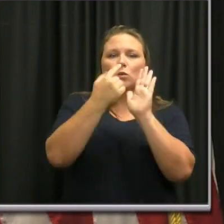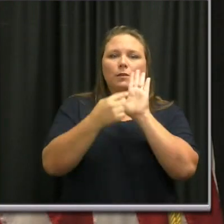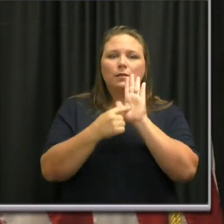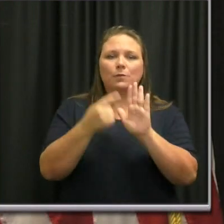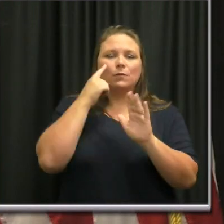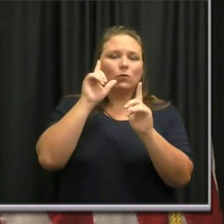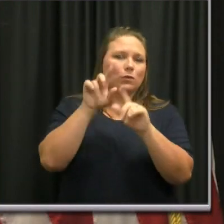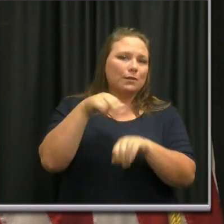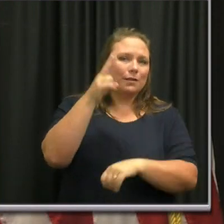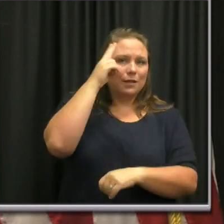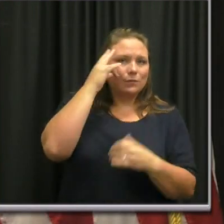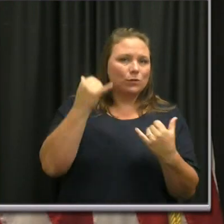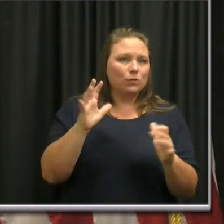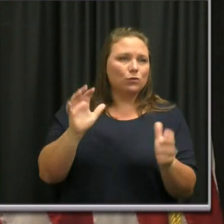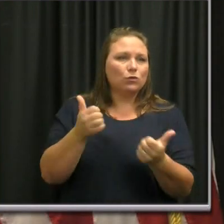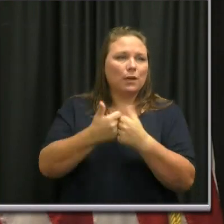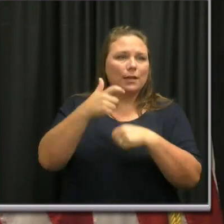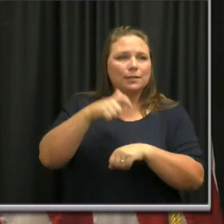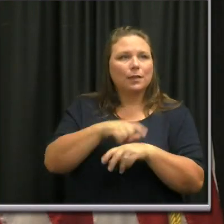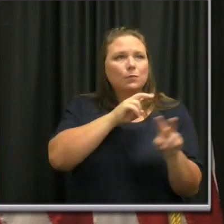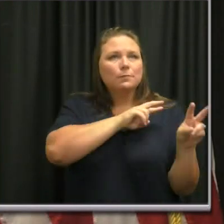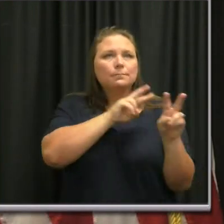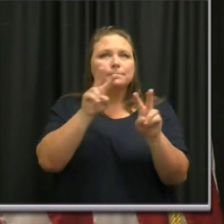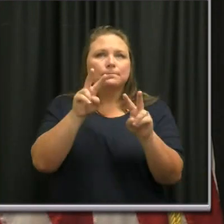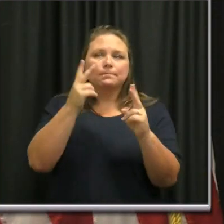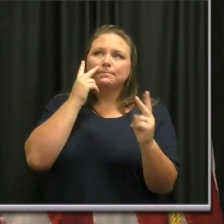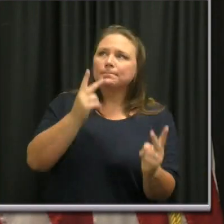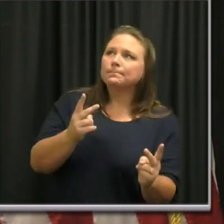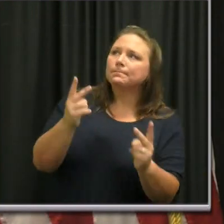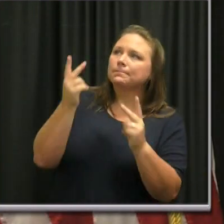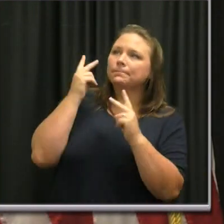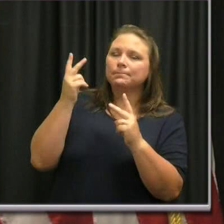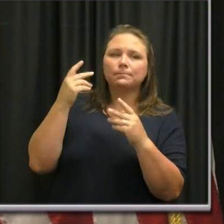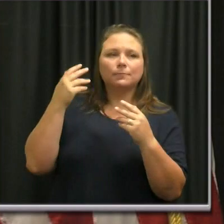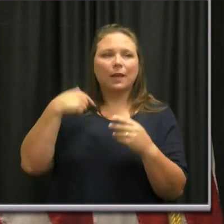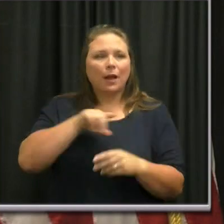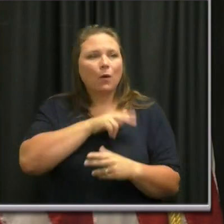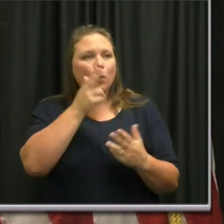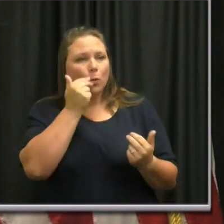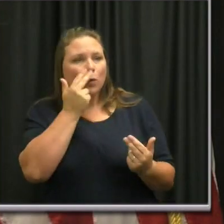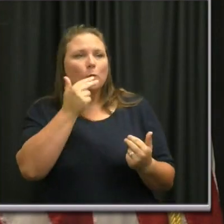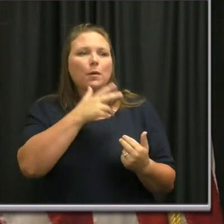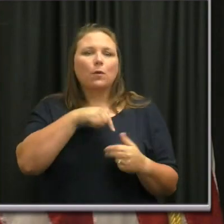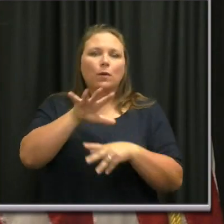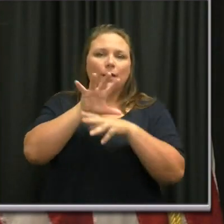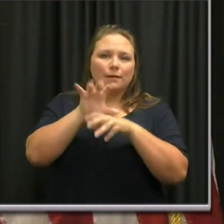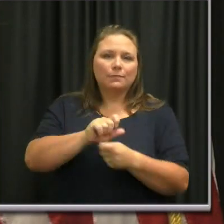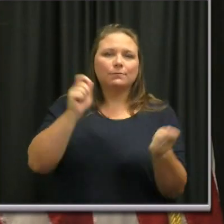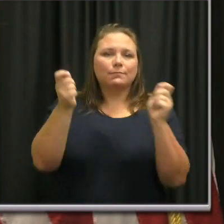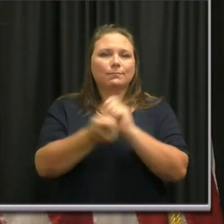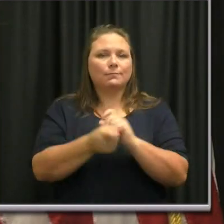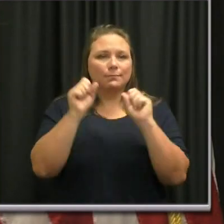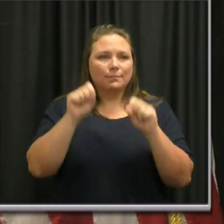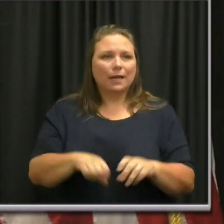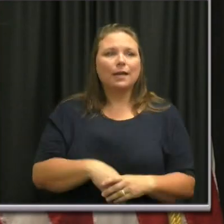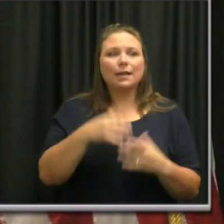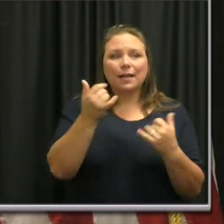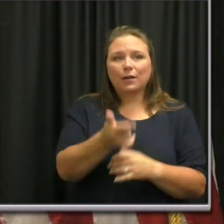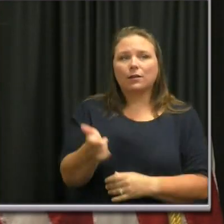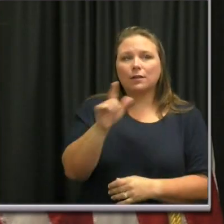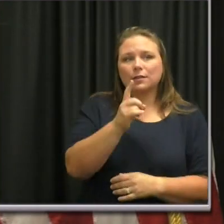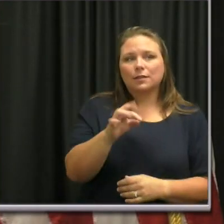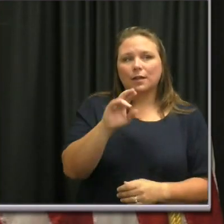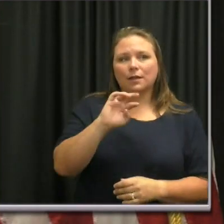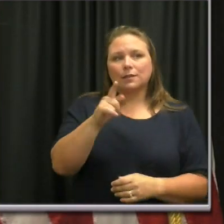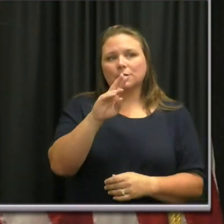in these challenging times. We can draw on our past and our humor and we can adopt. I'll turn it over now